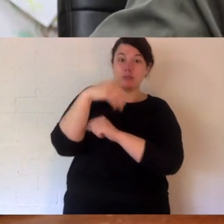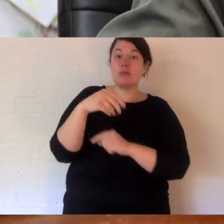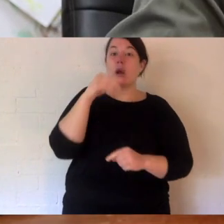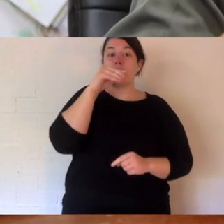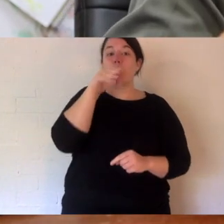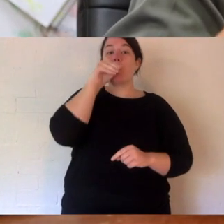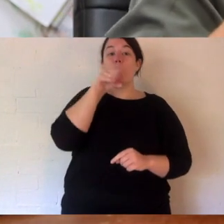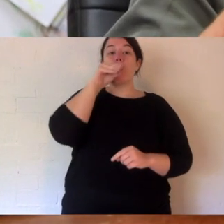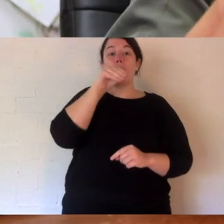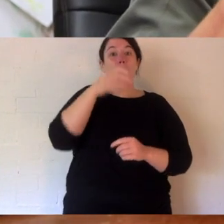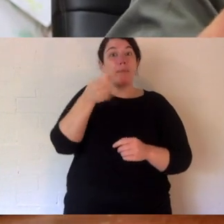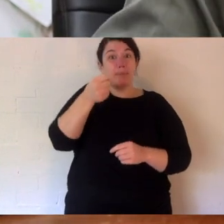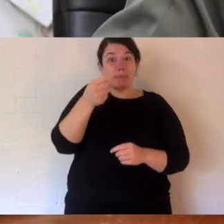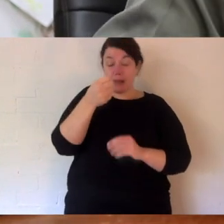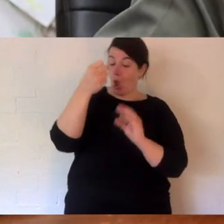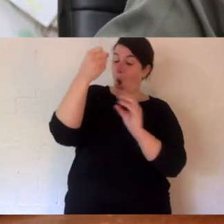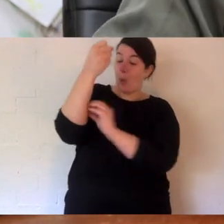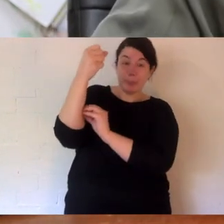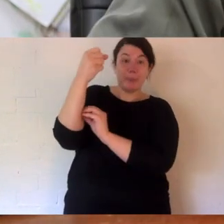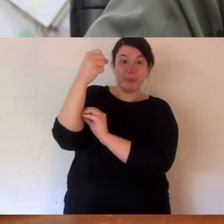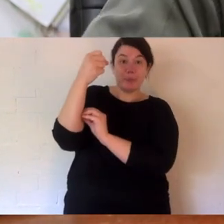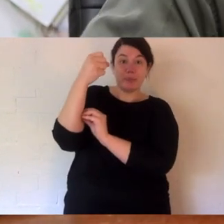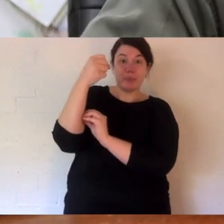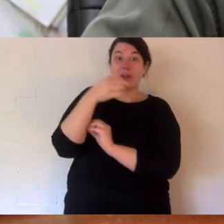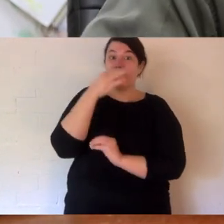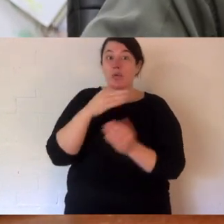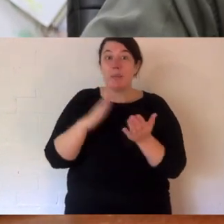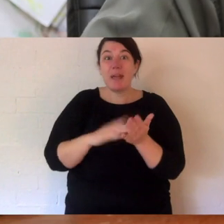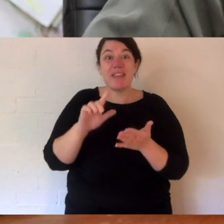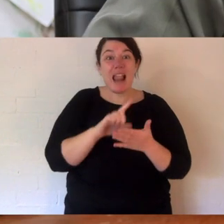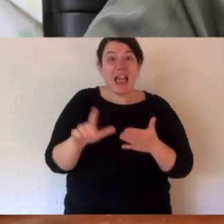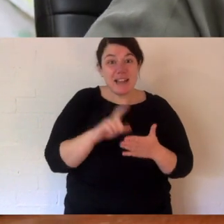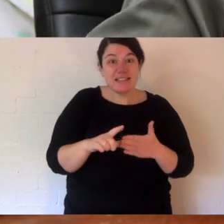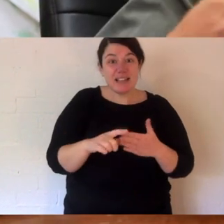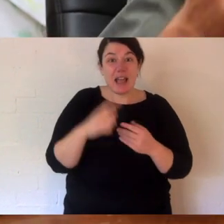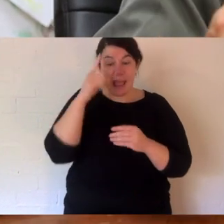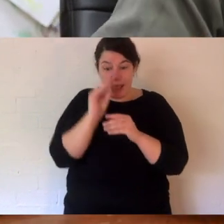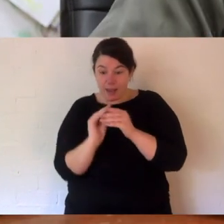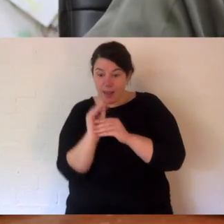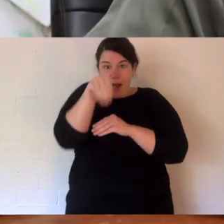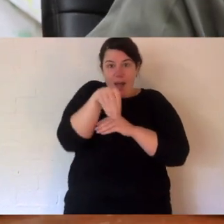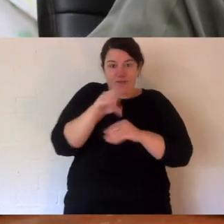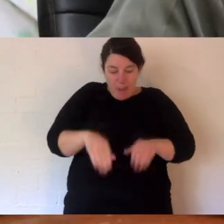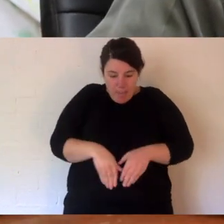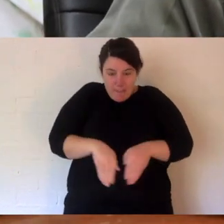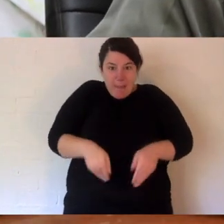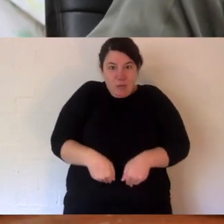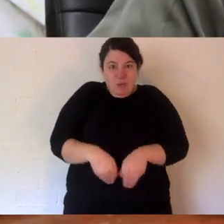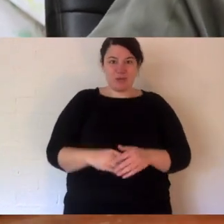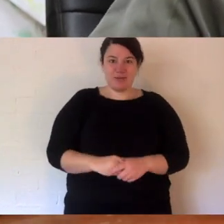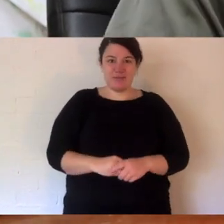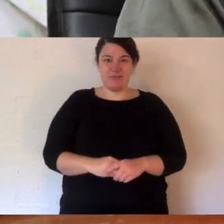And when that teat gets in its mouth, it swells a bit, and the joey's fused onto the teat. And a few months later, we'll start to see her little head come out.